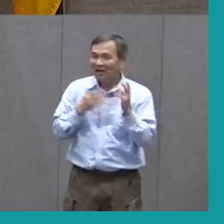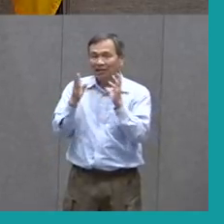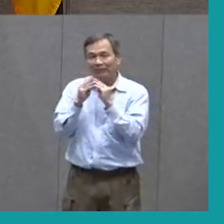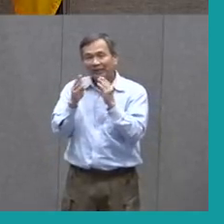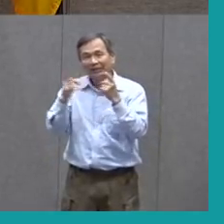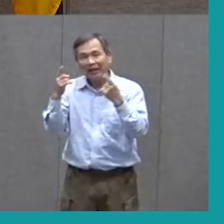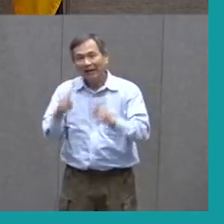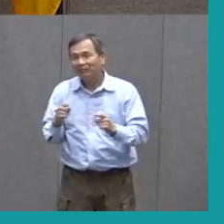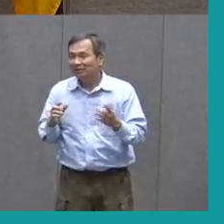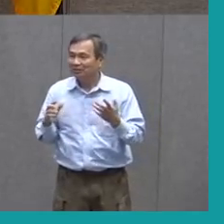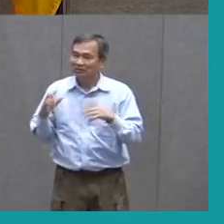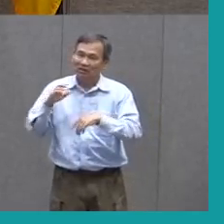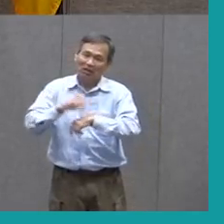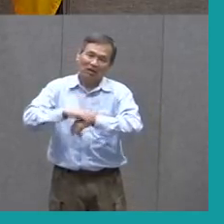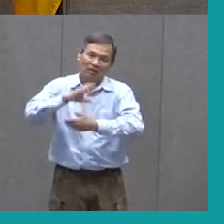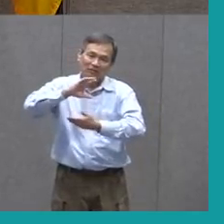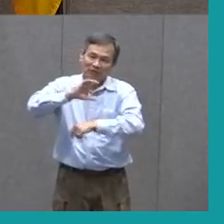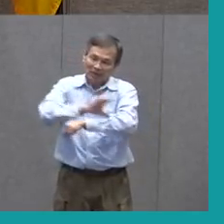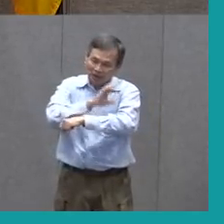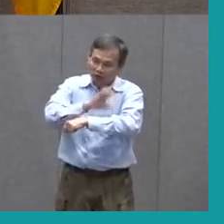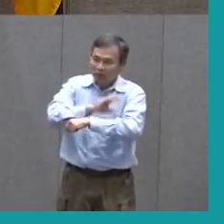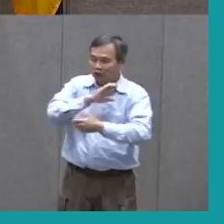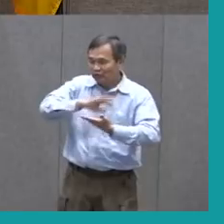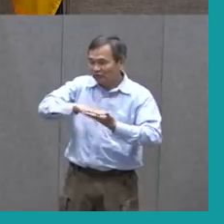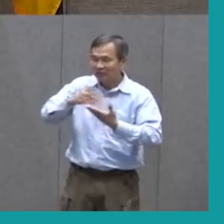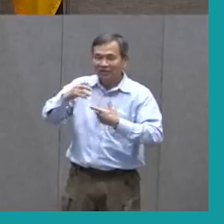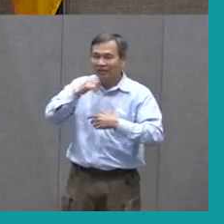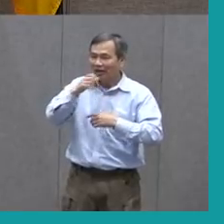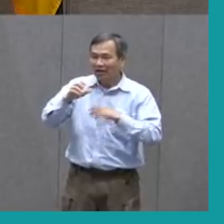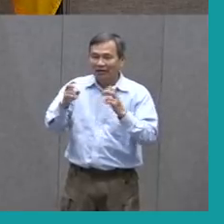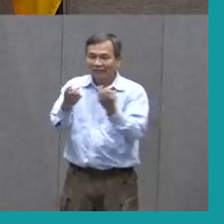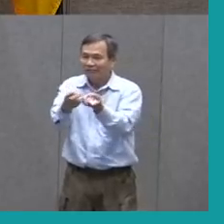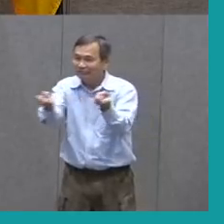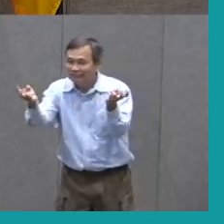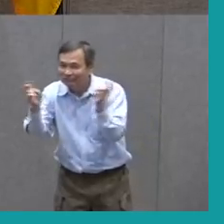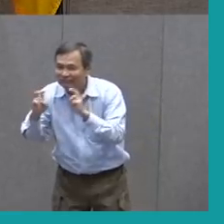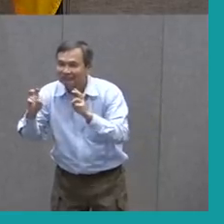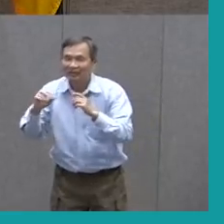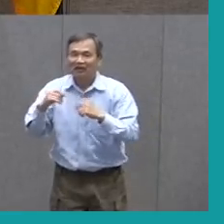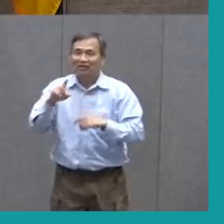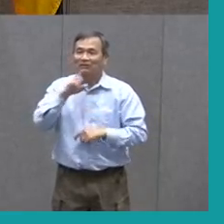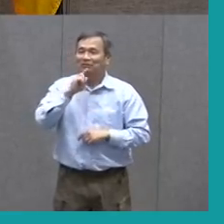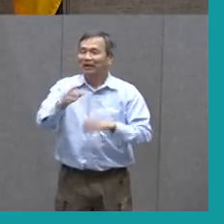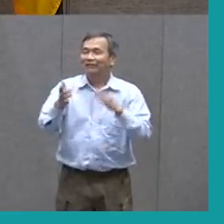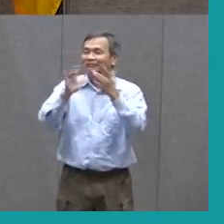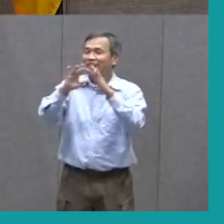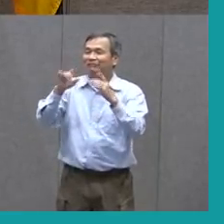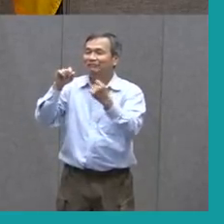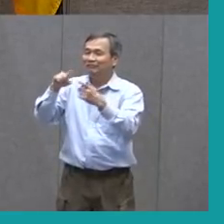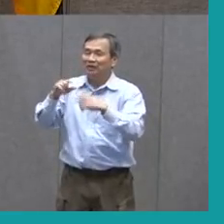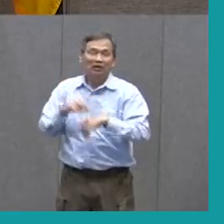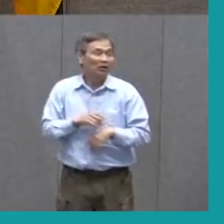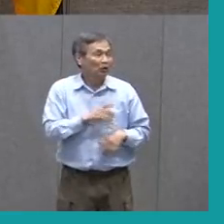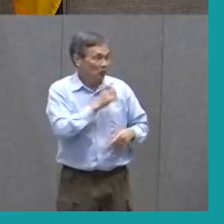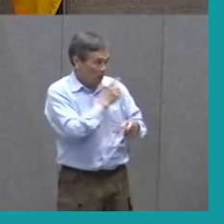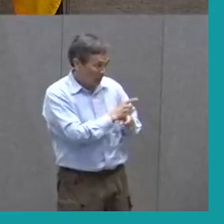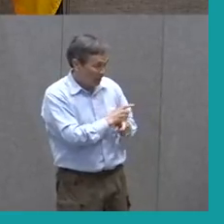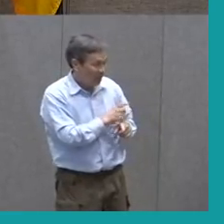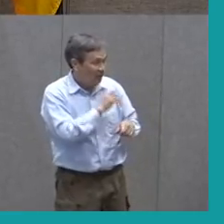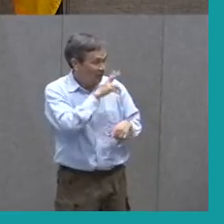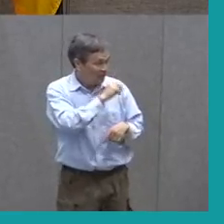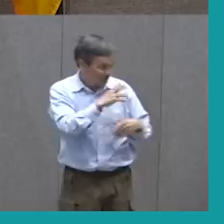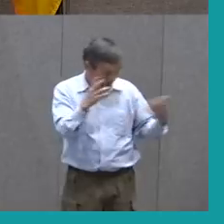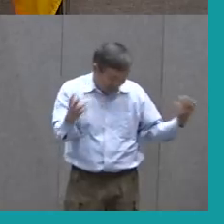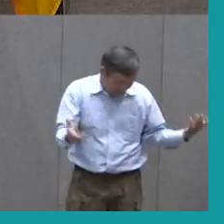are happening over my computer instead of in a conference room like we used to do. Right. Well, and even